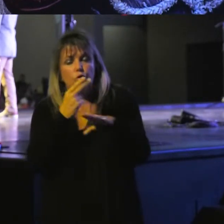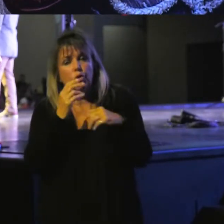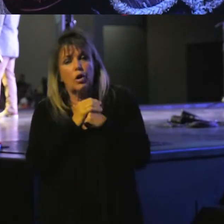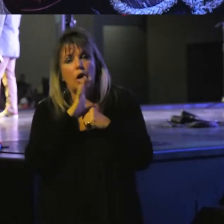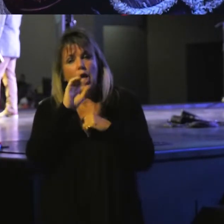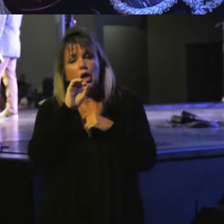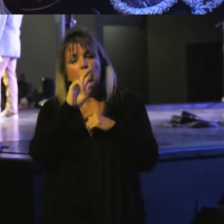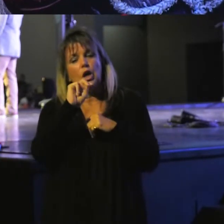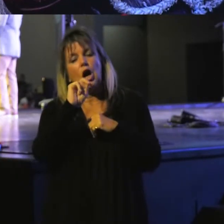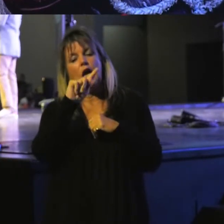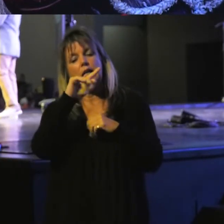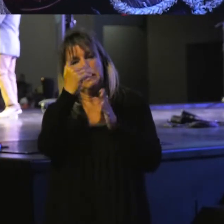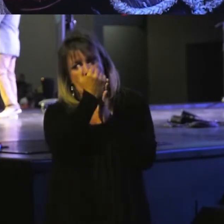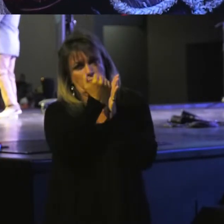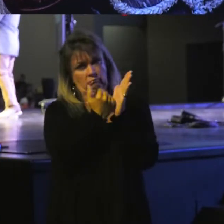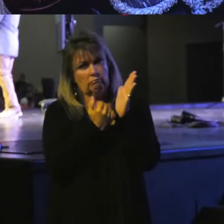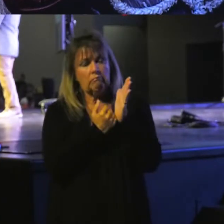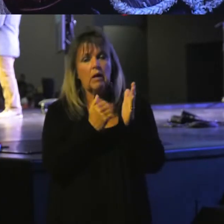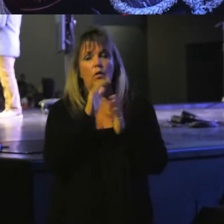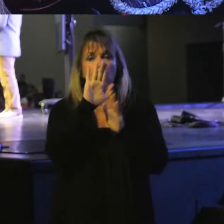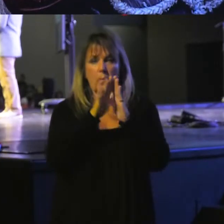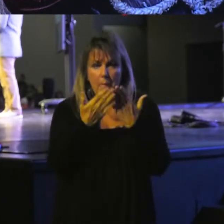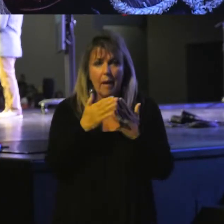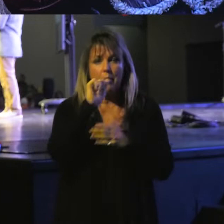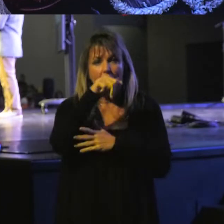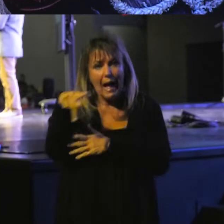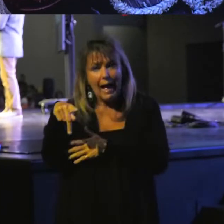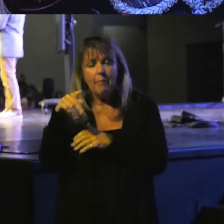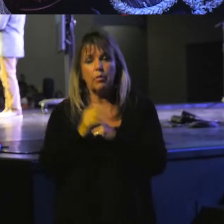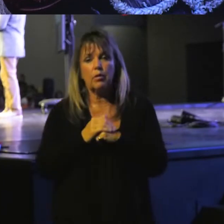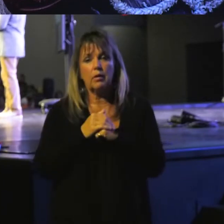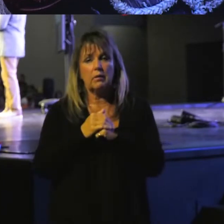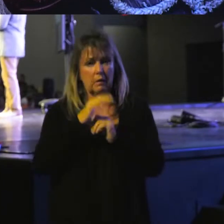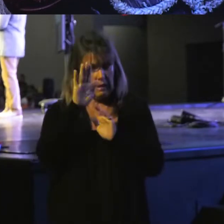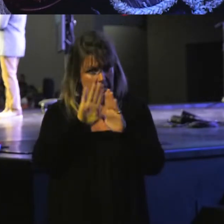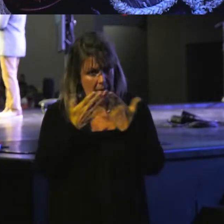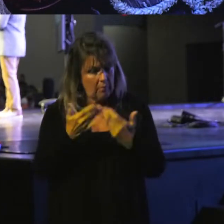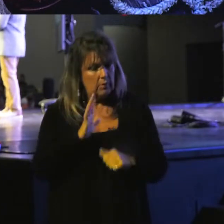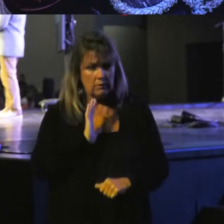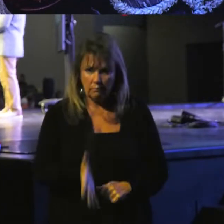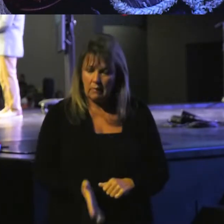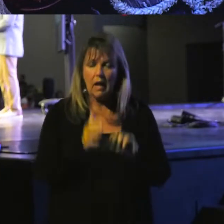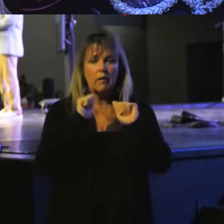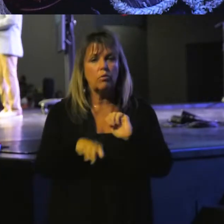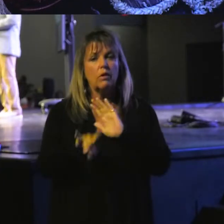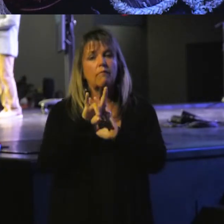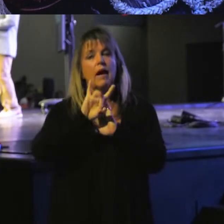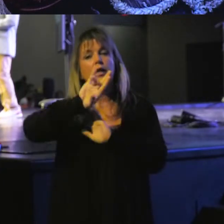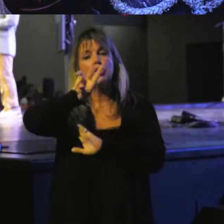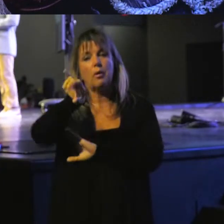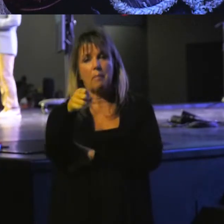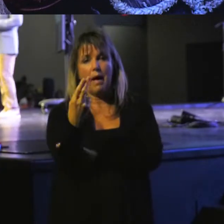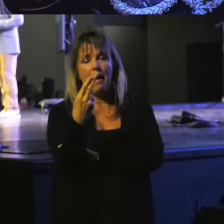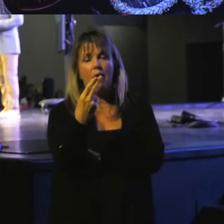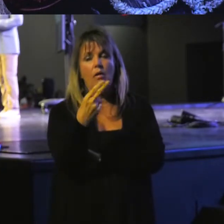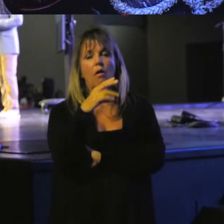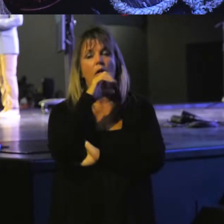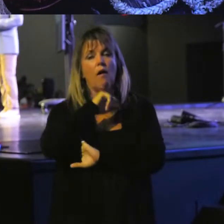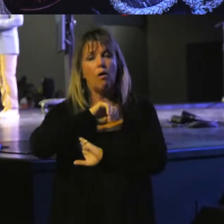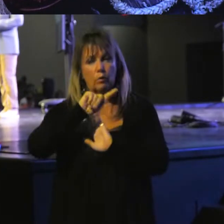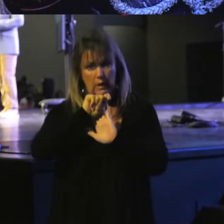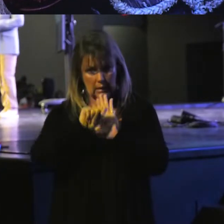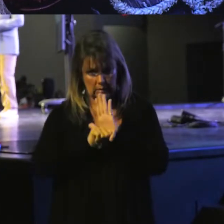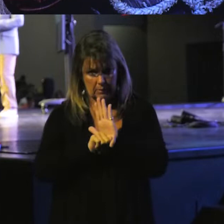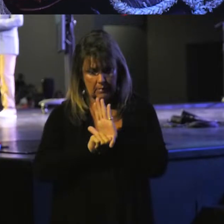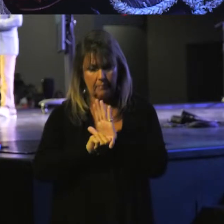on your Bible app or in your copy of God's Word, there's no shame in that. You'll find the book of Jeremiah in the Old